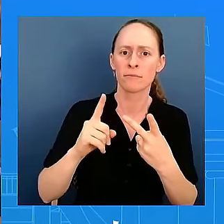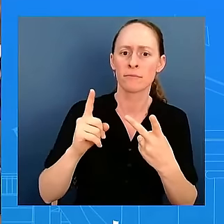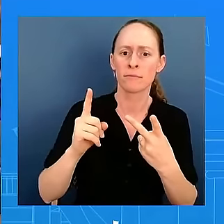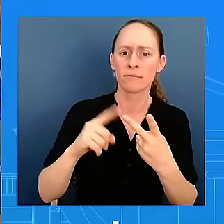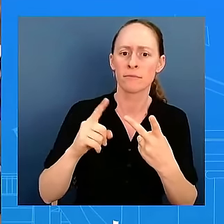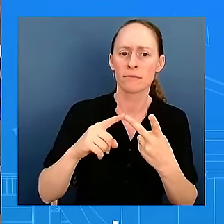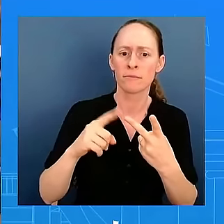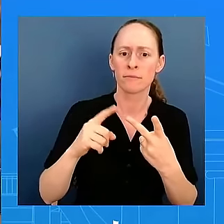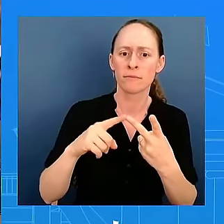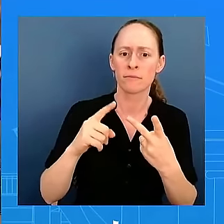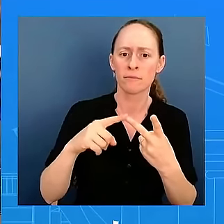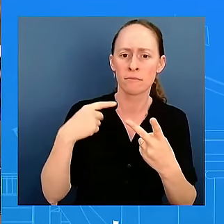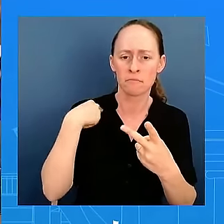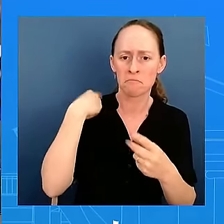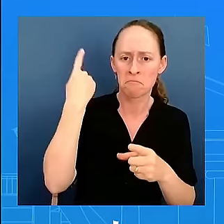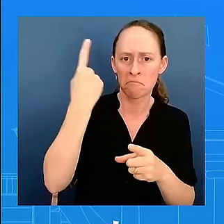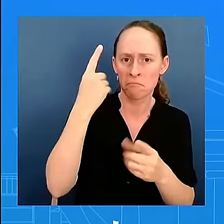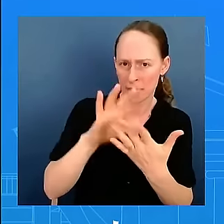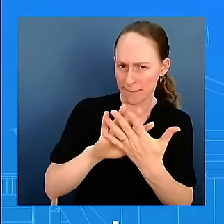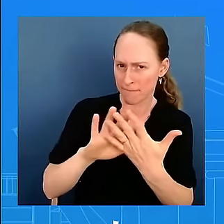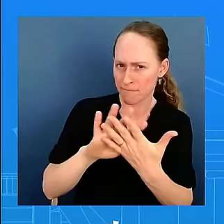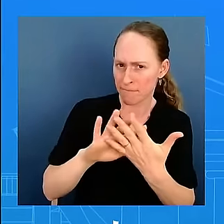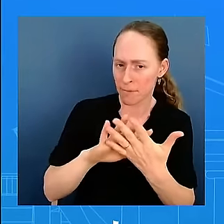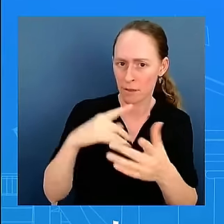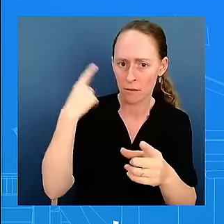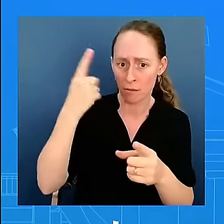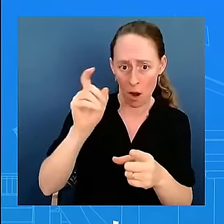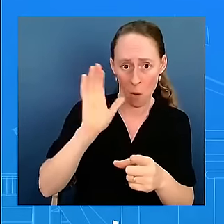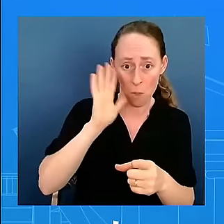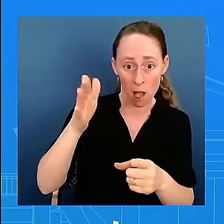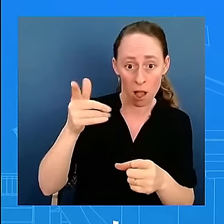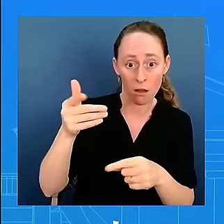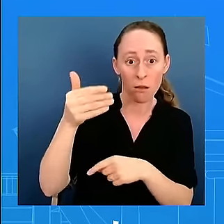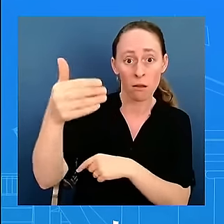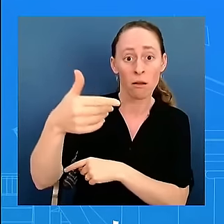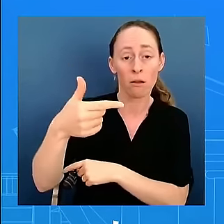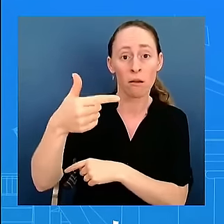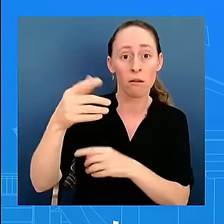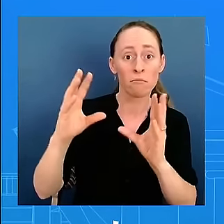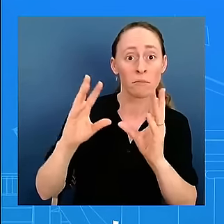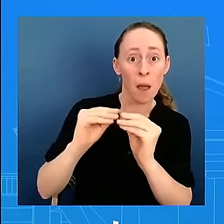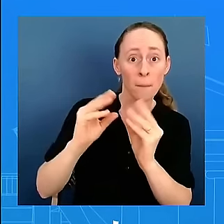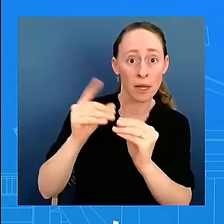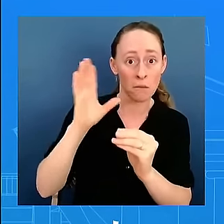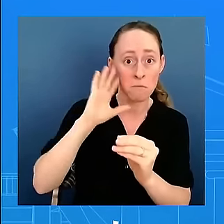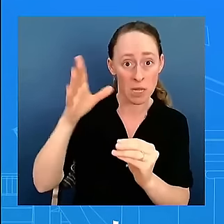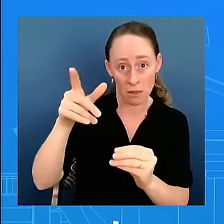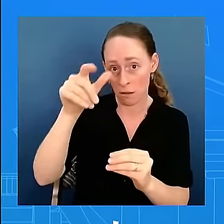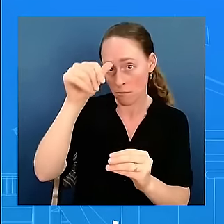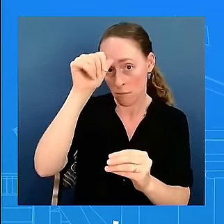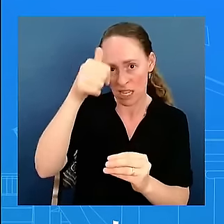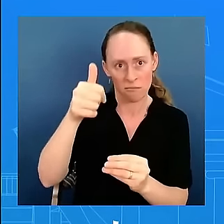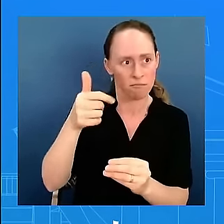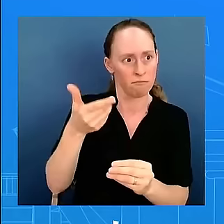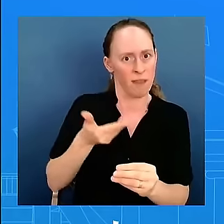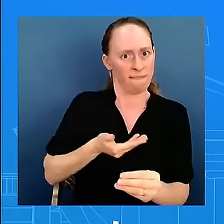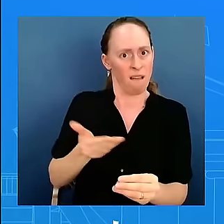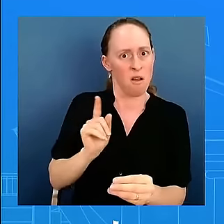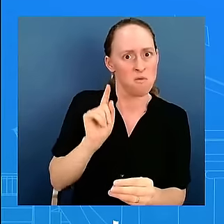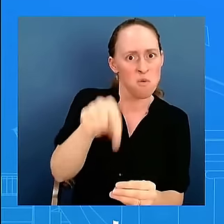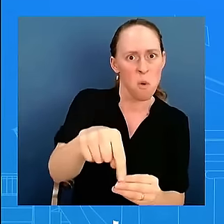being hosted by India this year? We're still committed to there being a Quad Leader Summit this year, but there's nothing on the calendar right now for it.